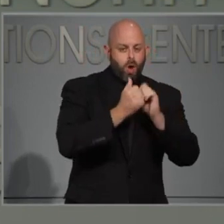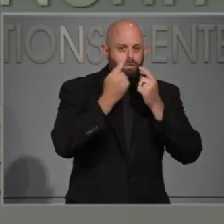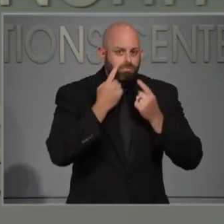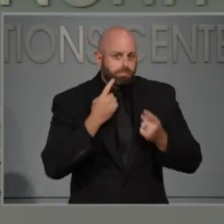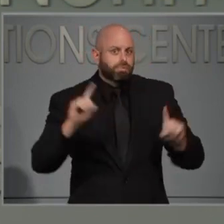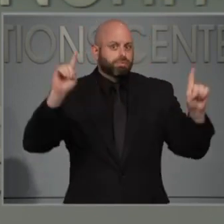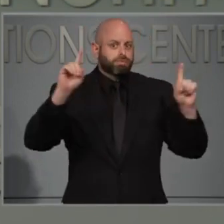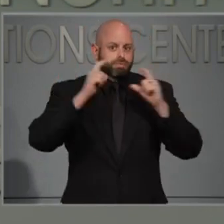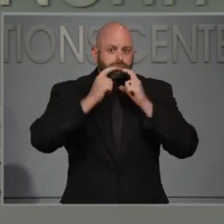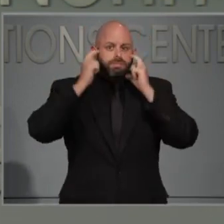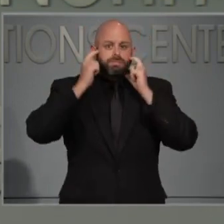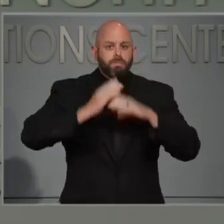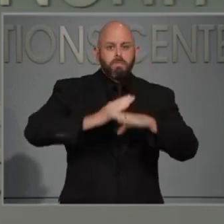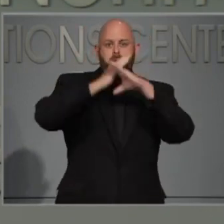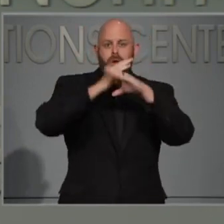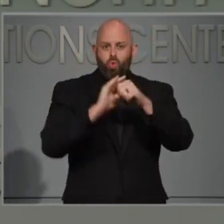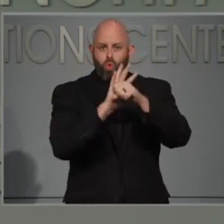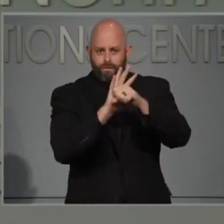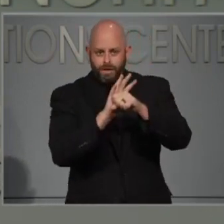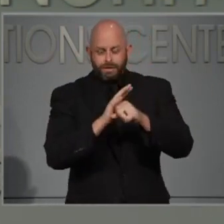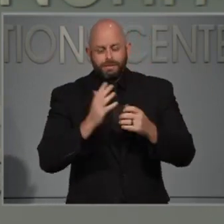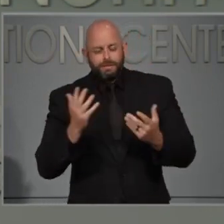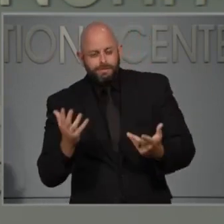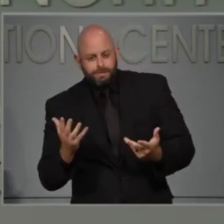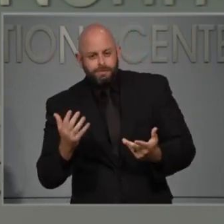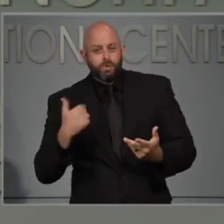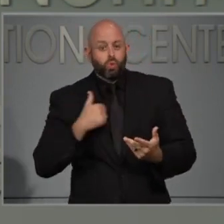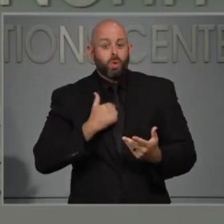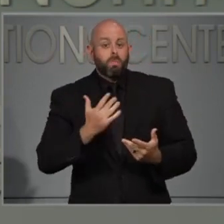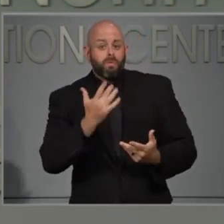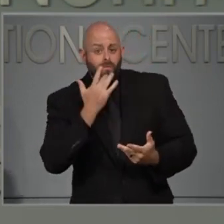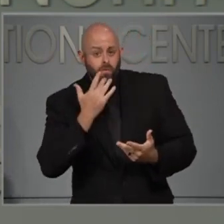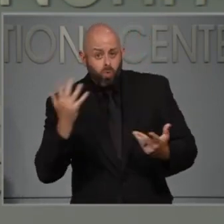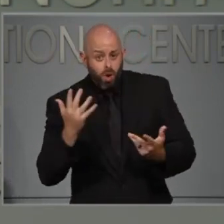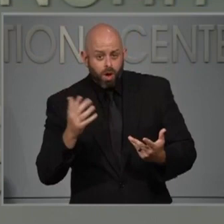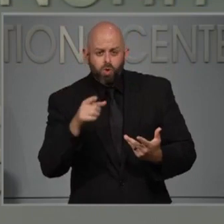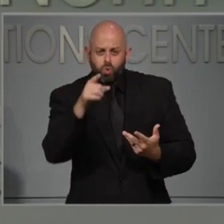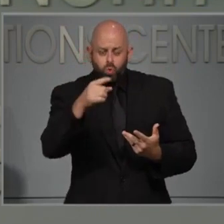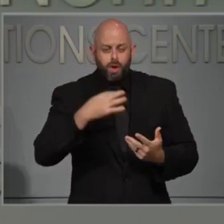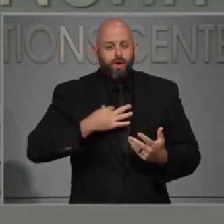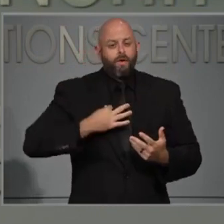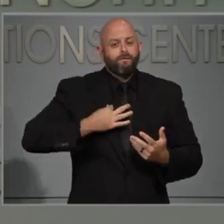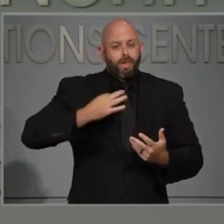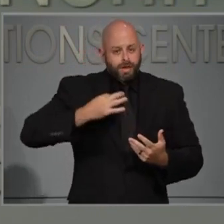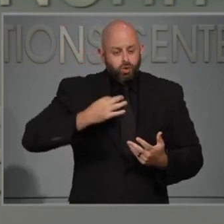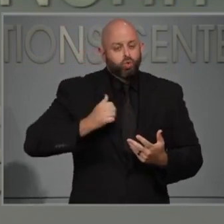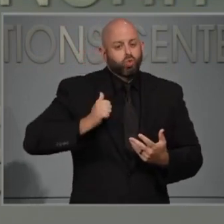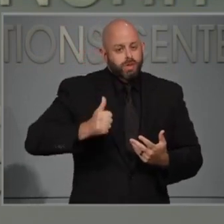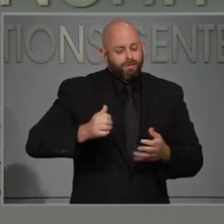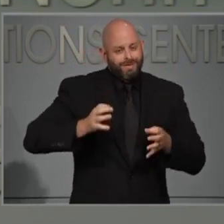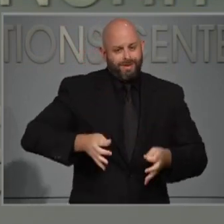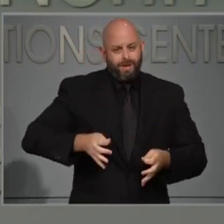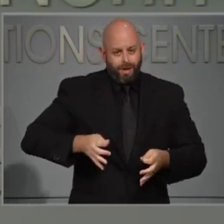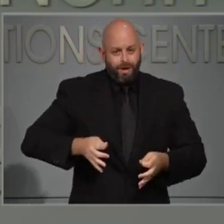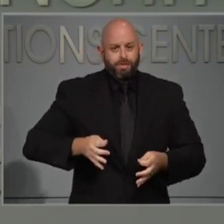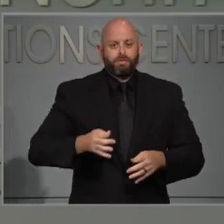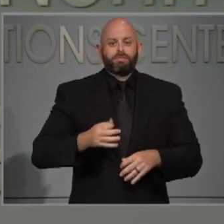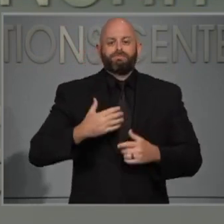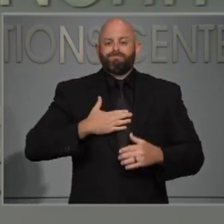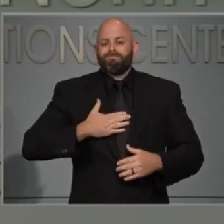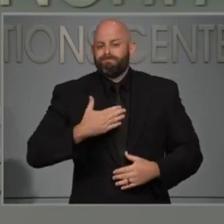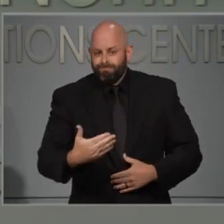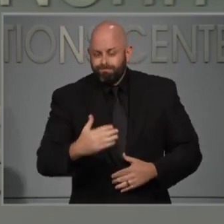cloth face coverings. We want people voluntarily to do this, but we are looking at additional